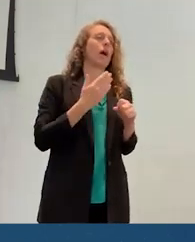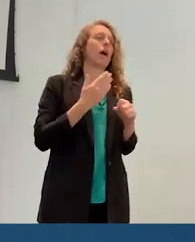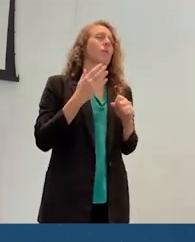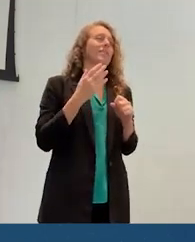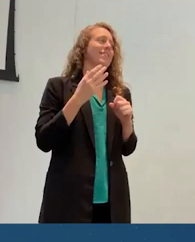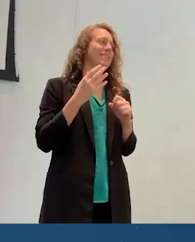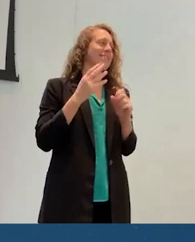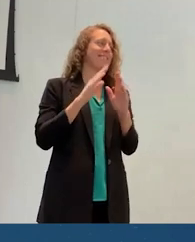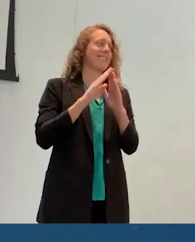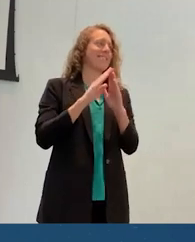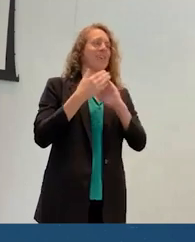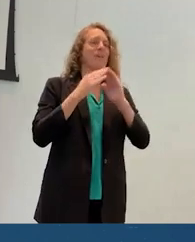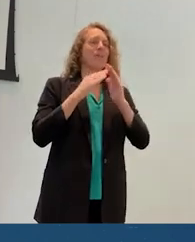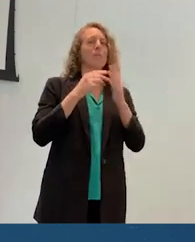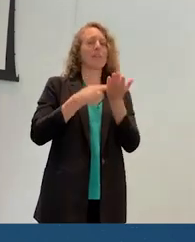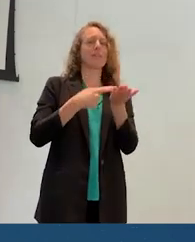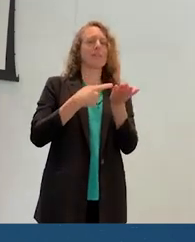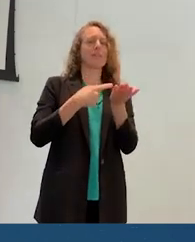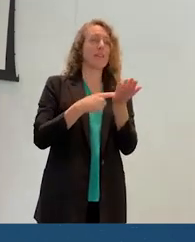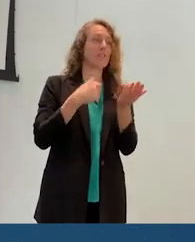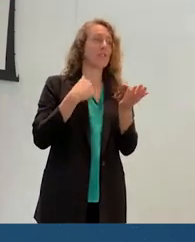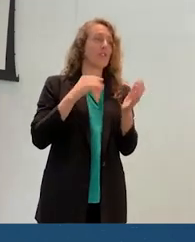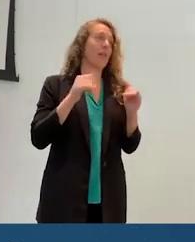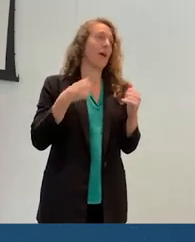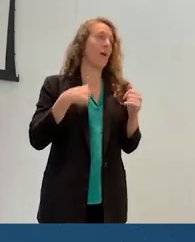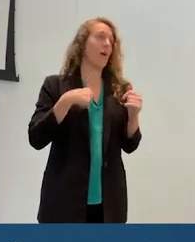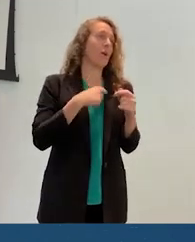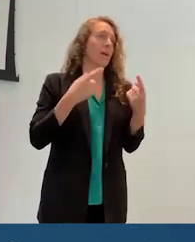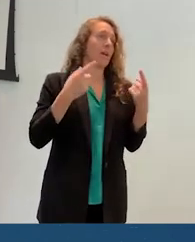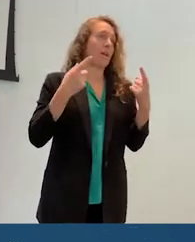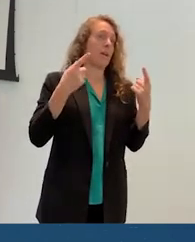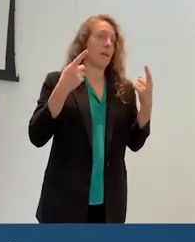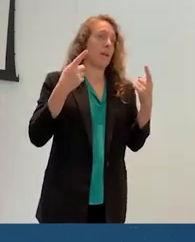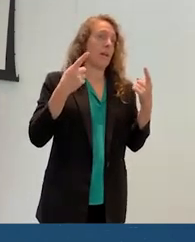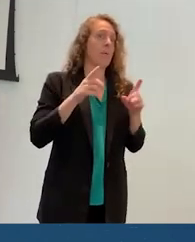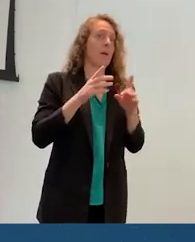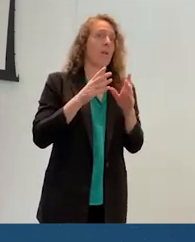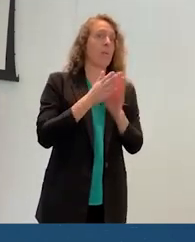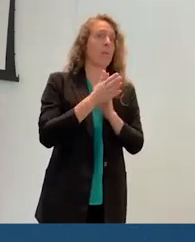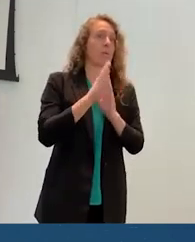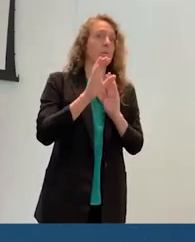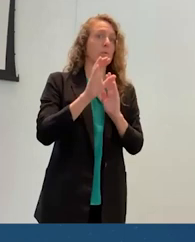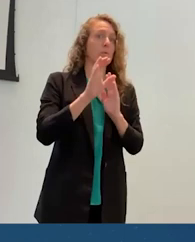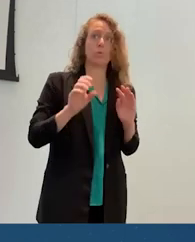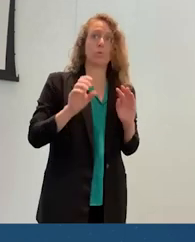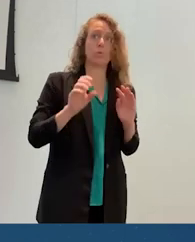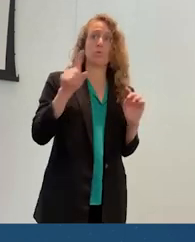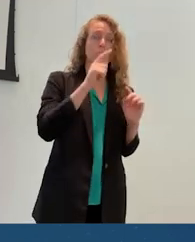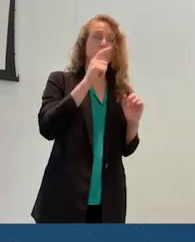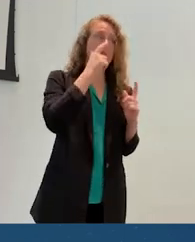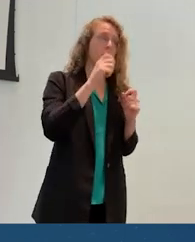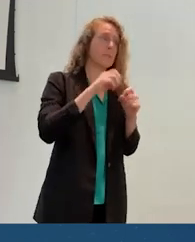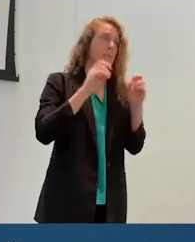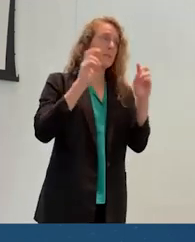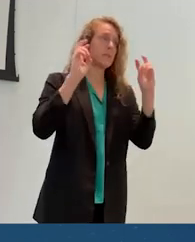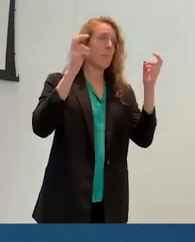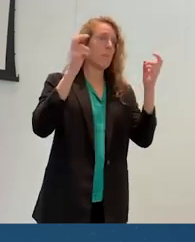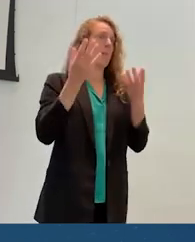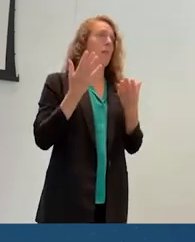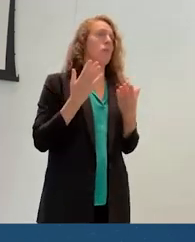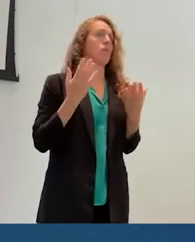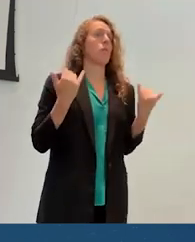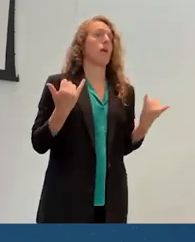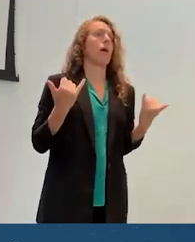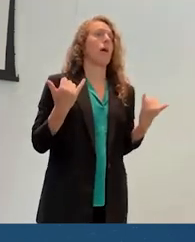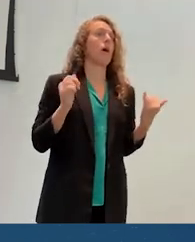that we hold every few months over zoom. So if anybody else is interested in that topic, let us know either now or